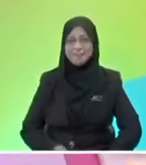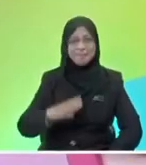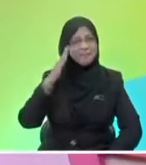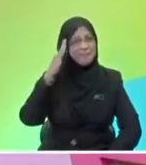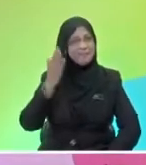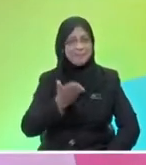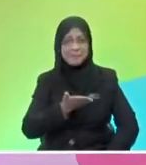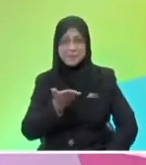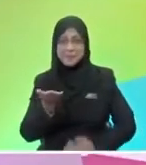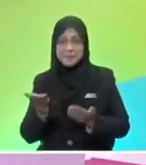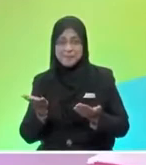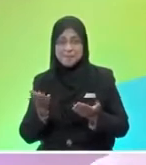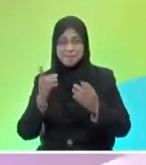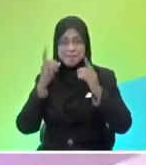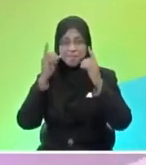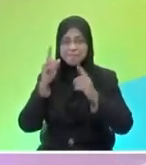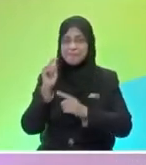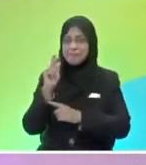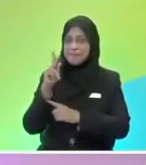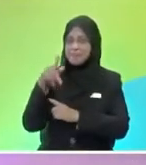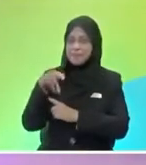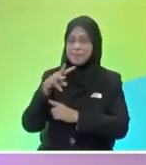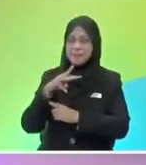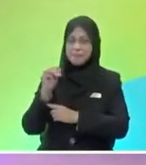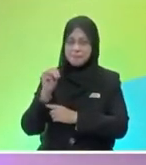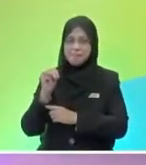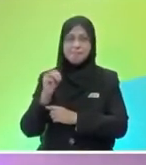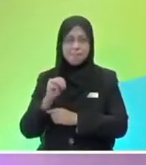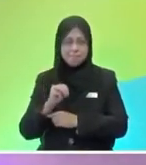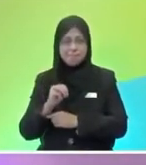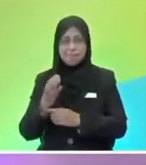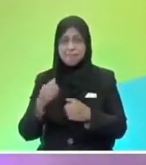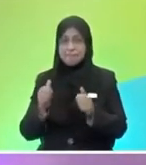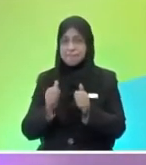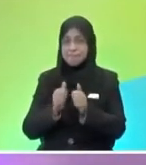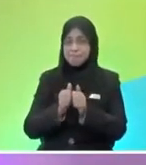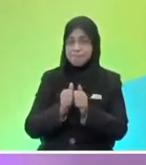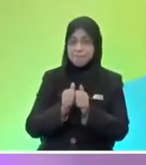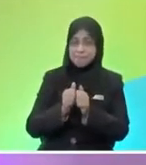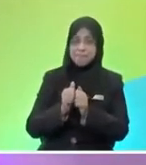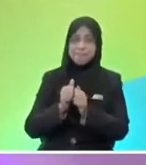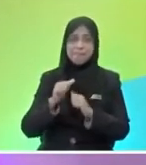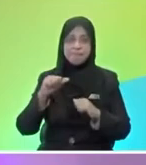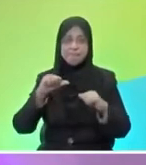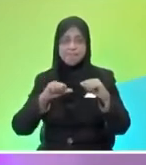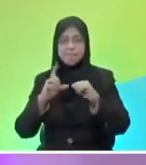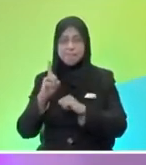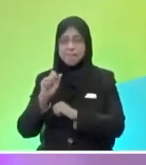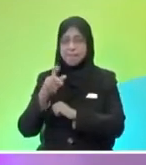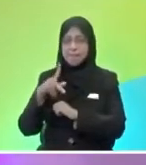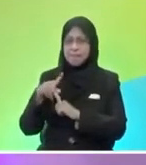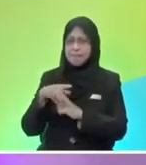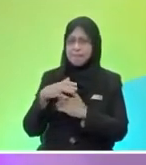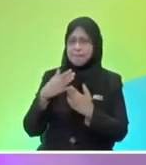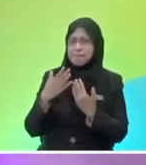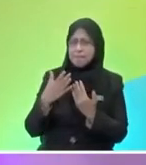everyone you are now watching dd tv kpm we are in the level 2 slot and together we are learning science dlp are you wondering why